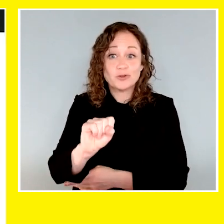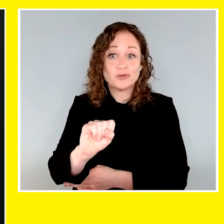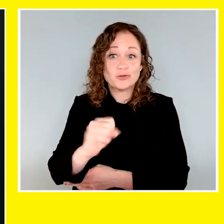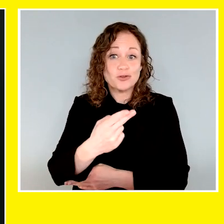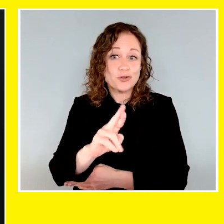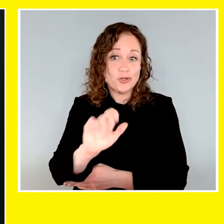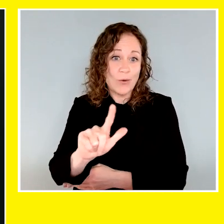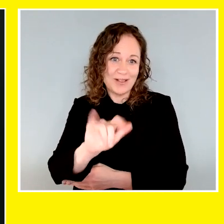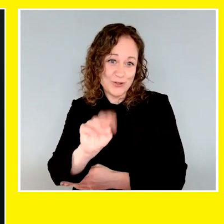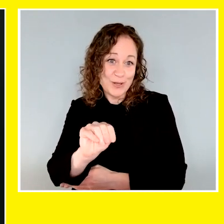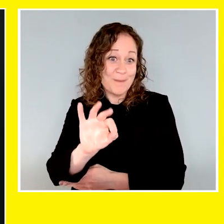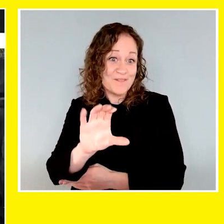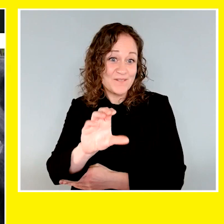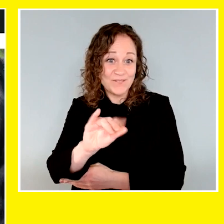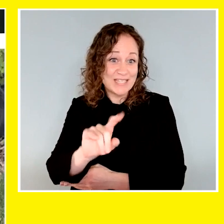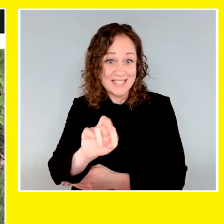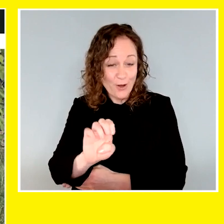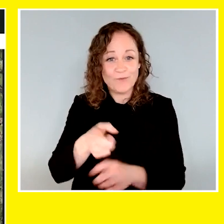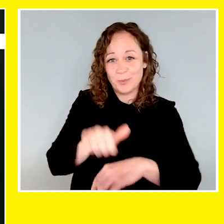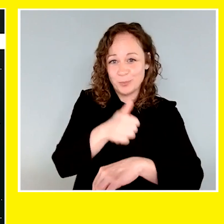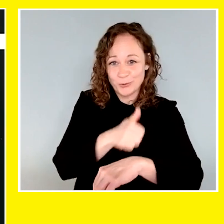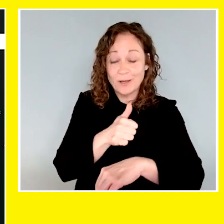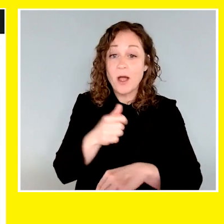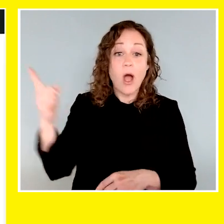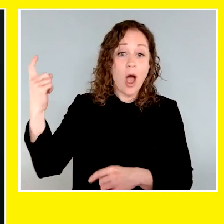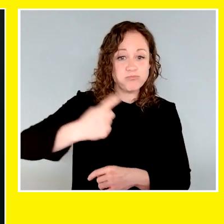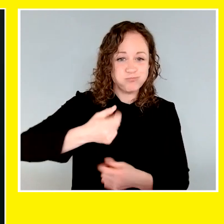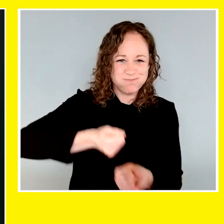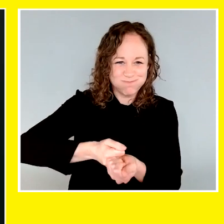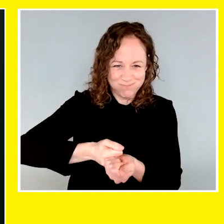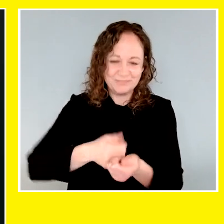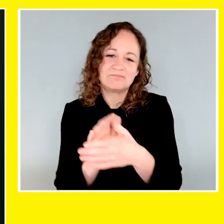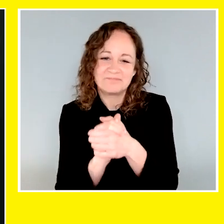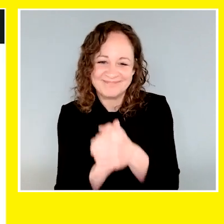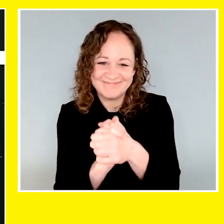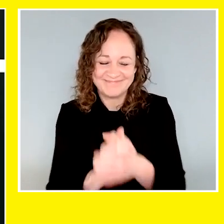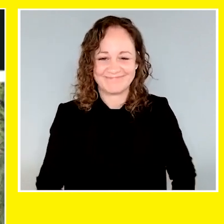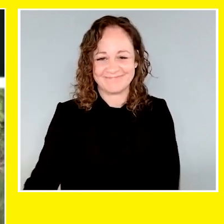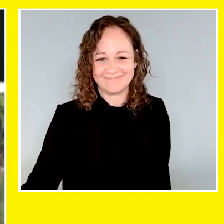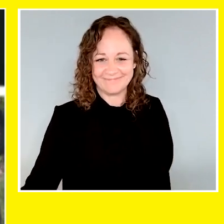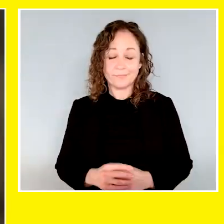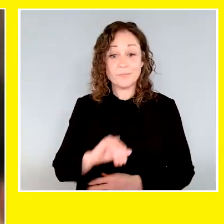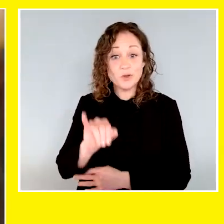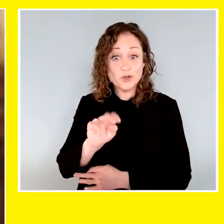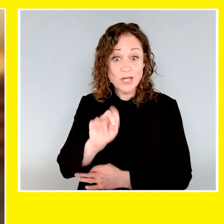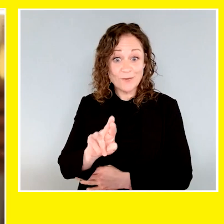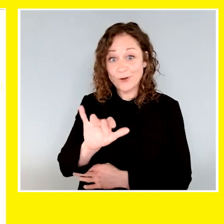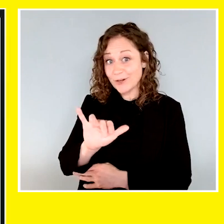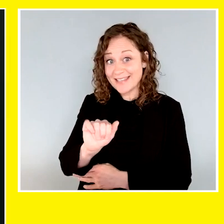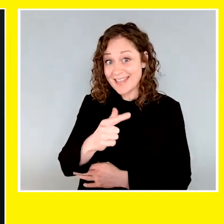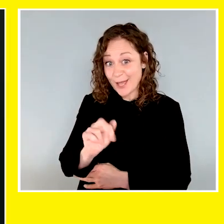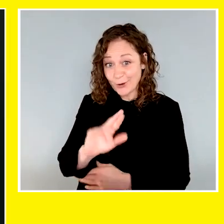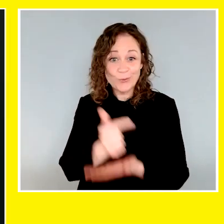Viser in Alberta and generously sponsored by a generous donor. Congratulations, Maryse and Gary. Jennifer